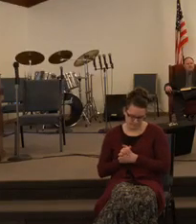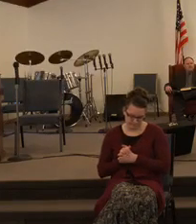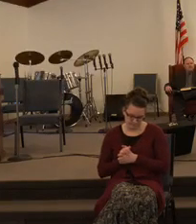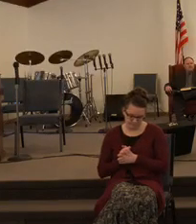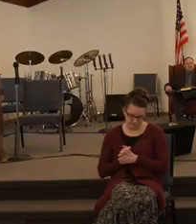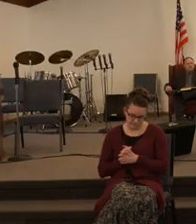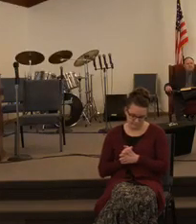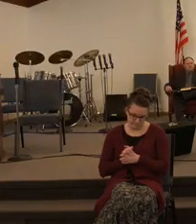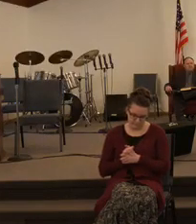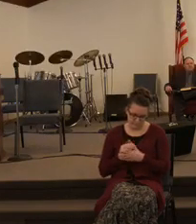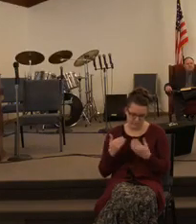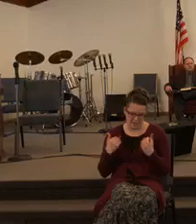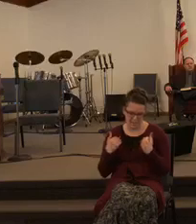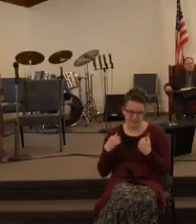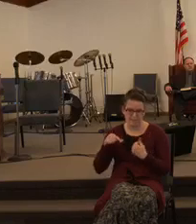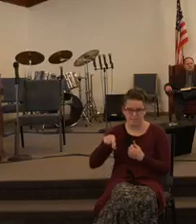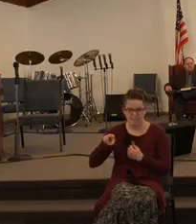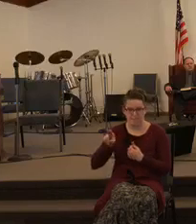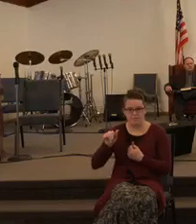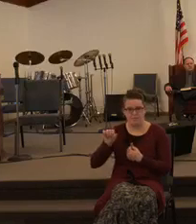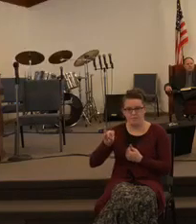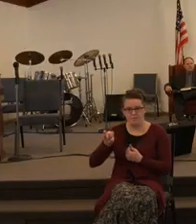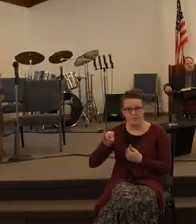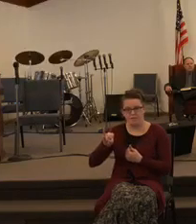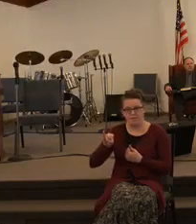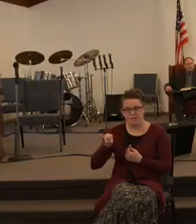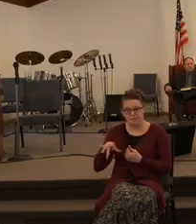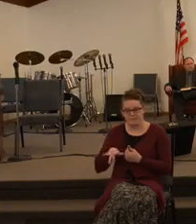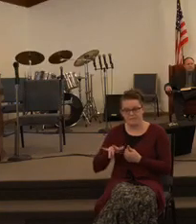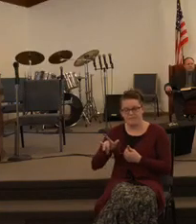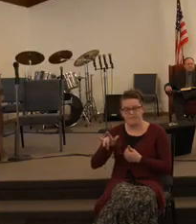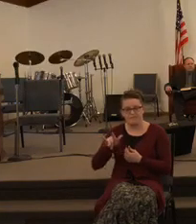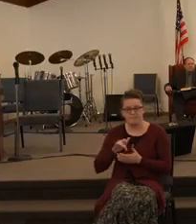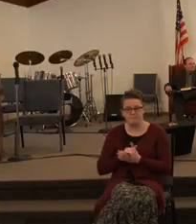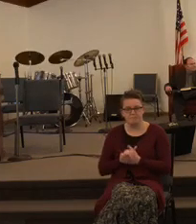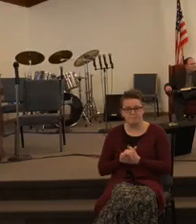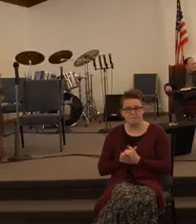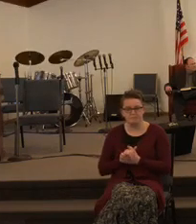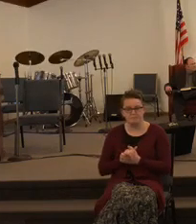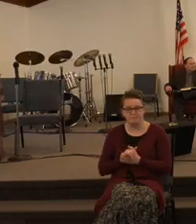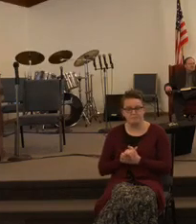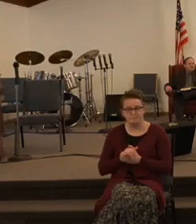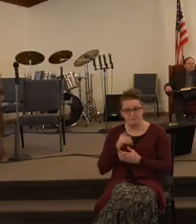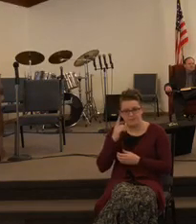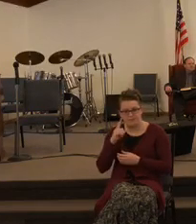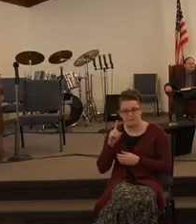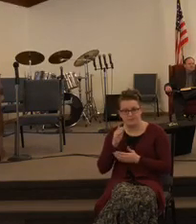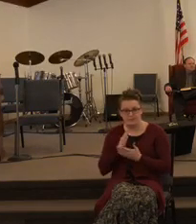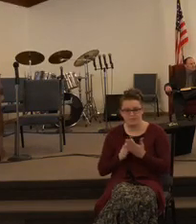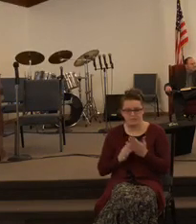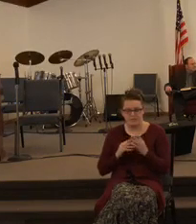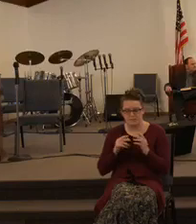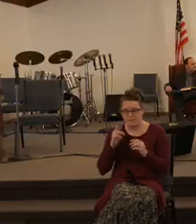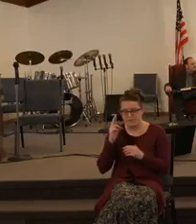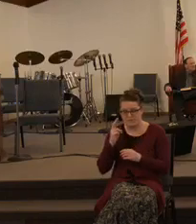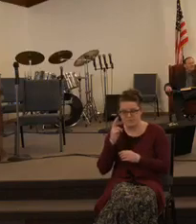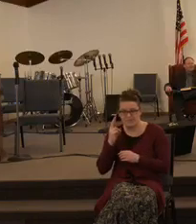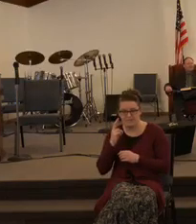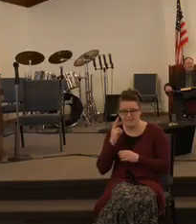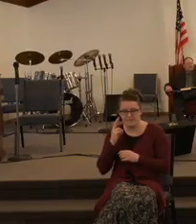had the quail fly over and for some reason they fell out of the sky